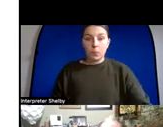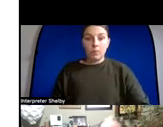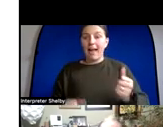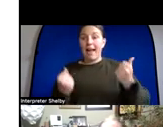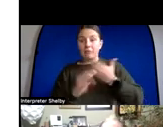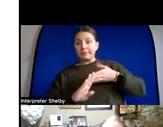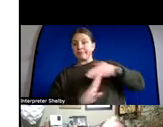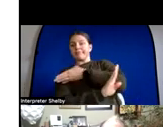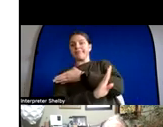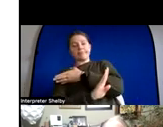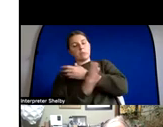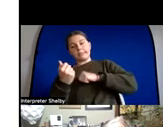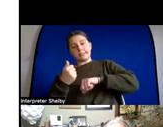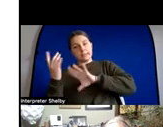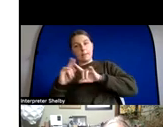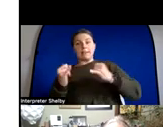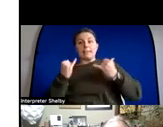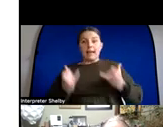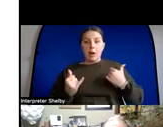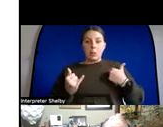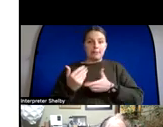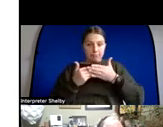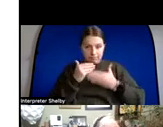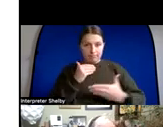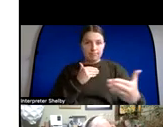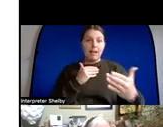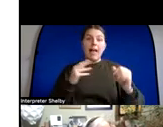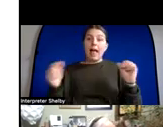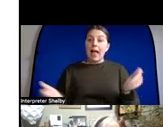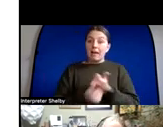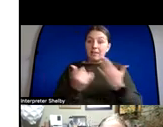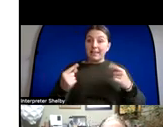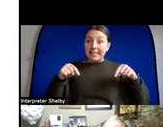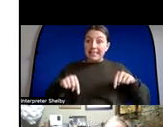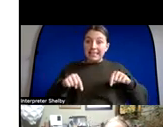everything that this network does depends on what we do